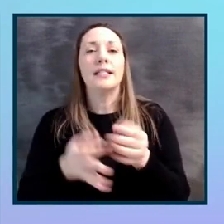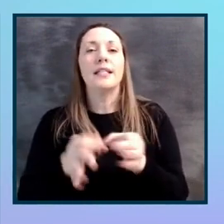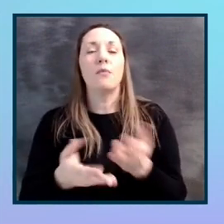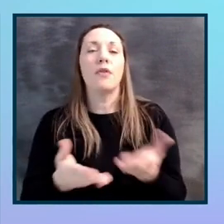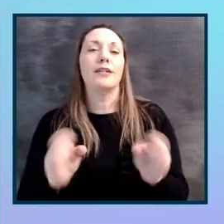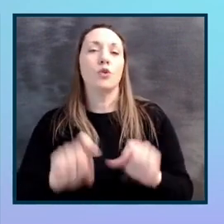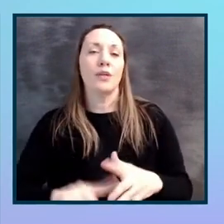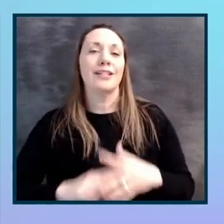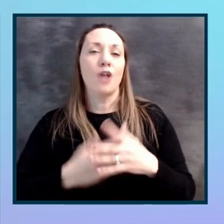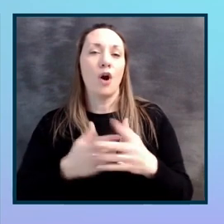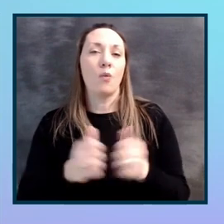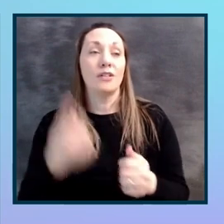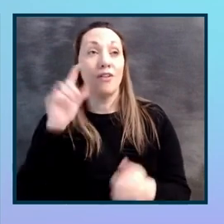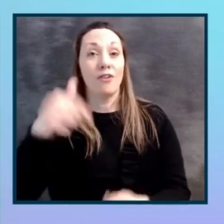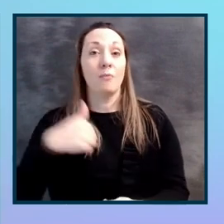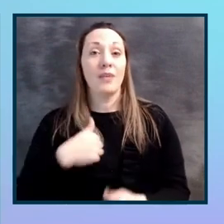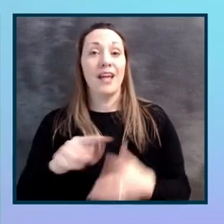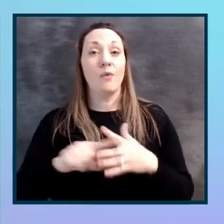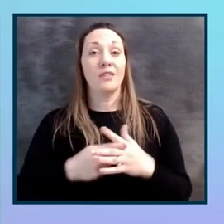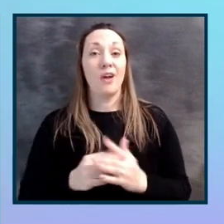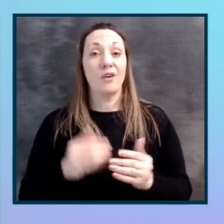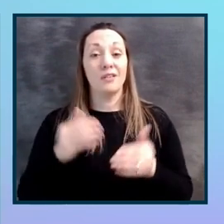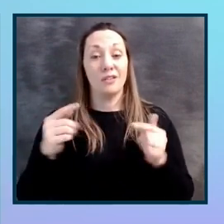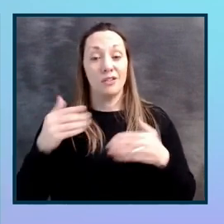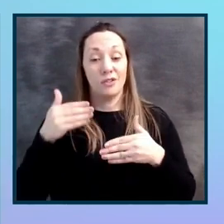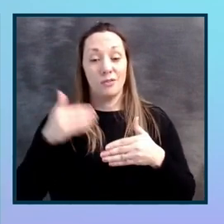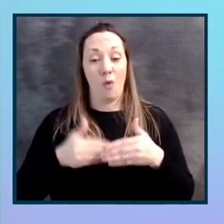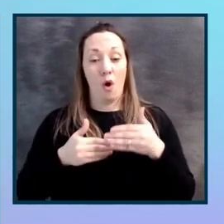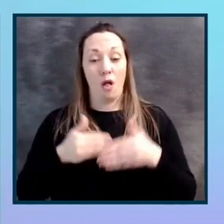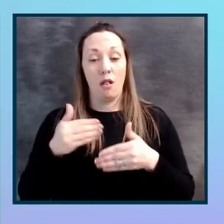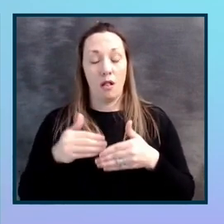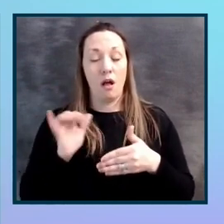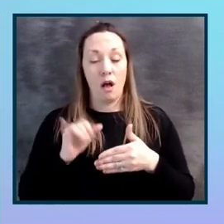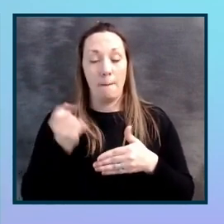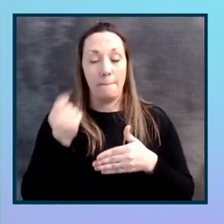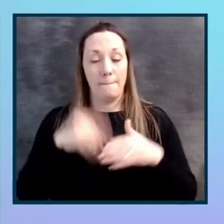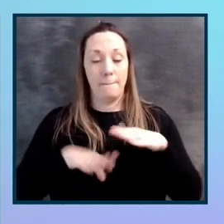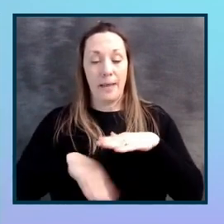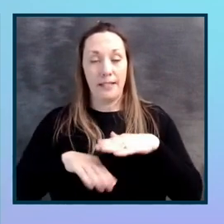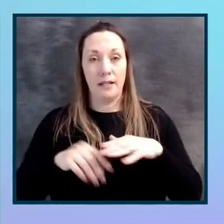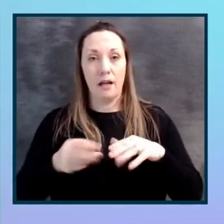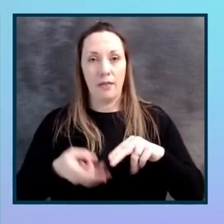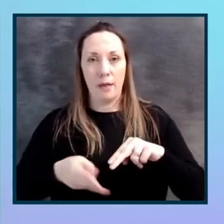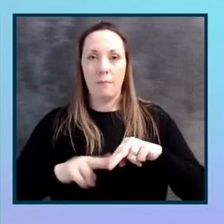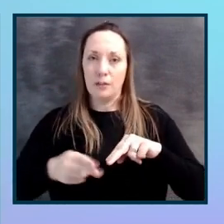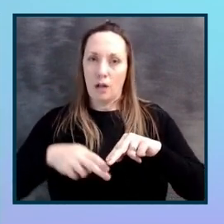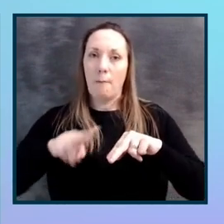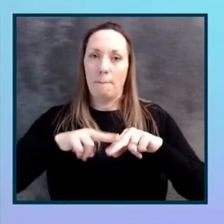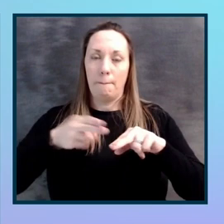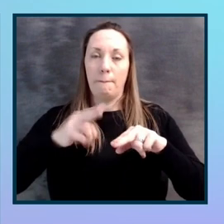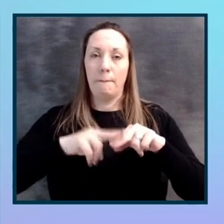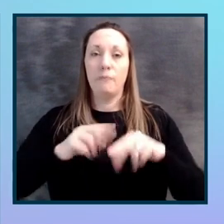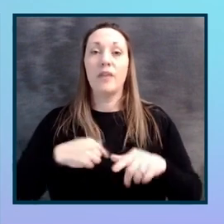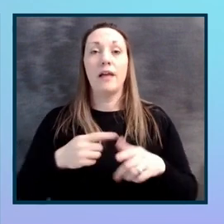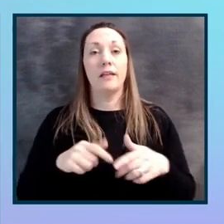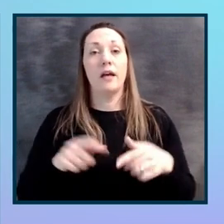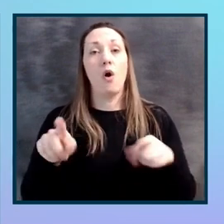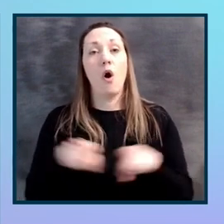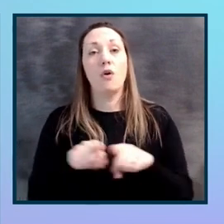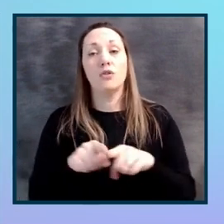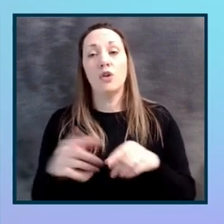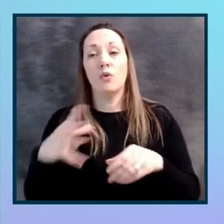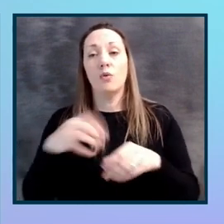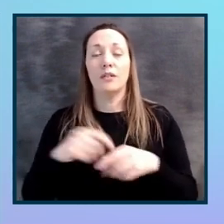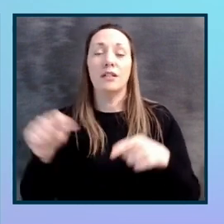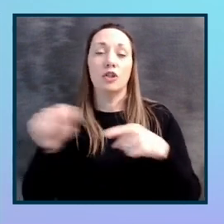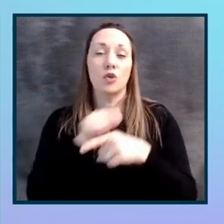with. So for me, I'd start small, get the basics in place, and then build that up incrementally, and do training as well. If you